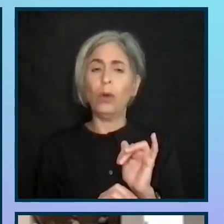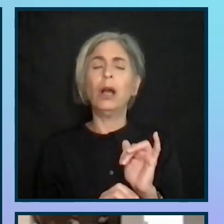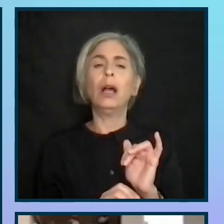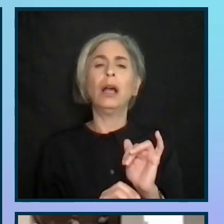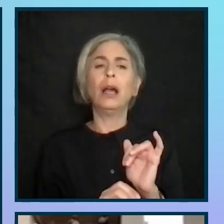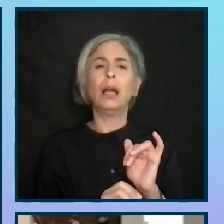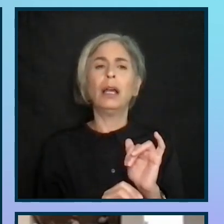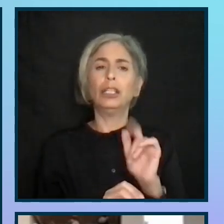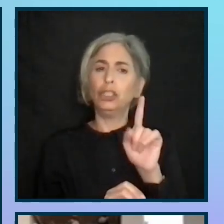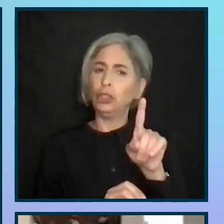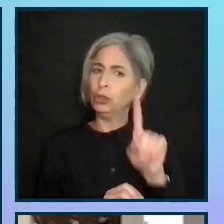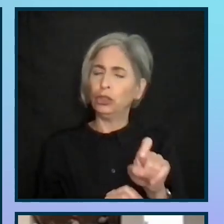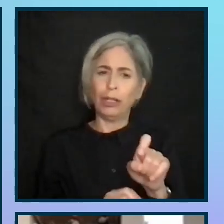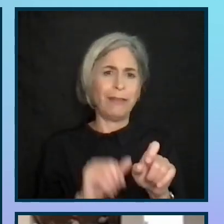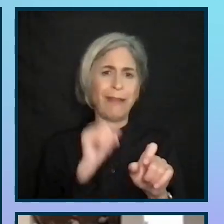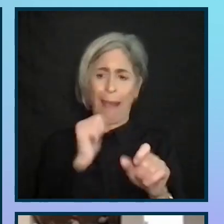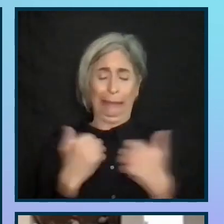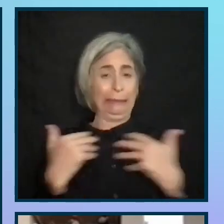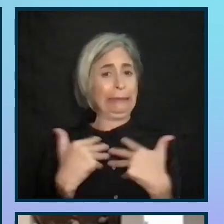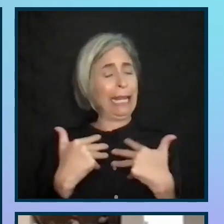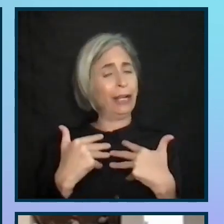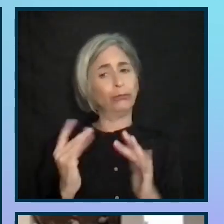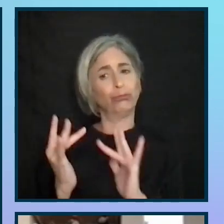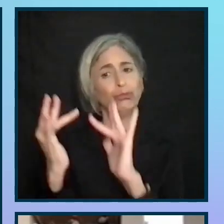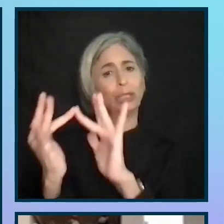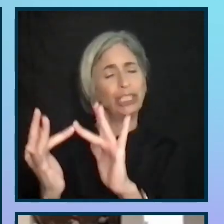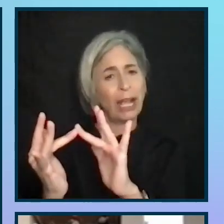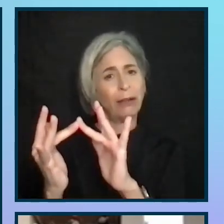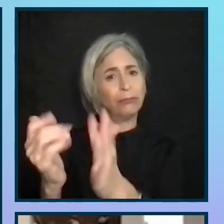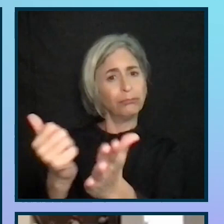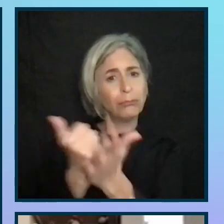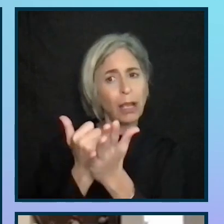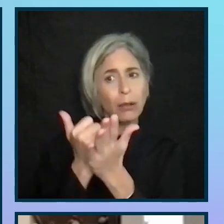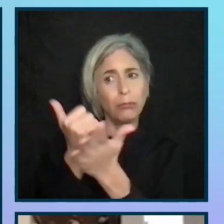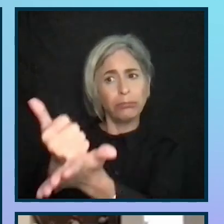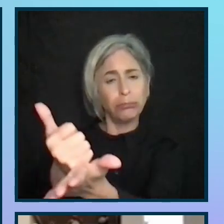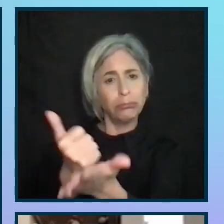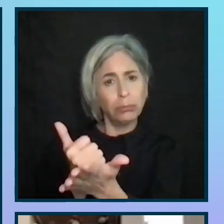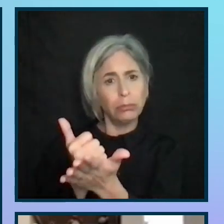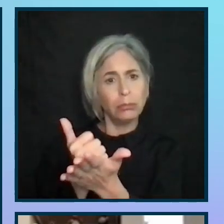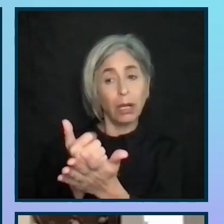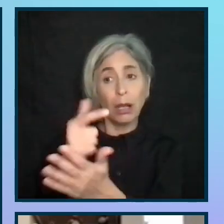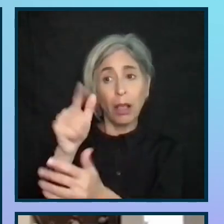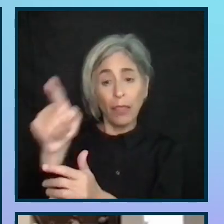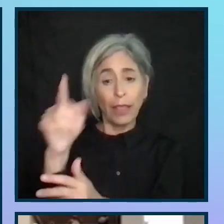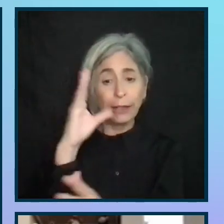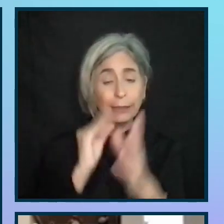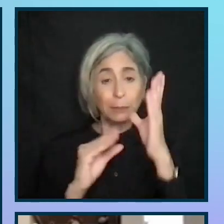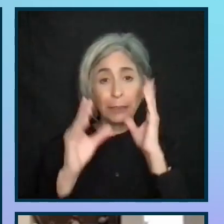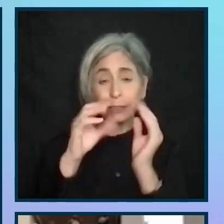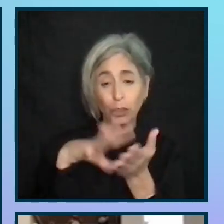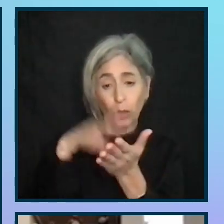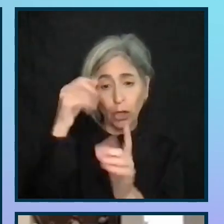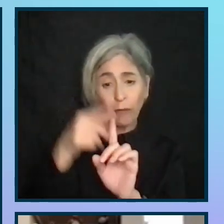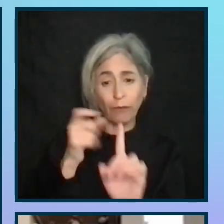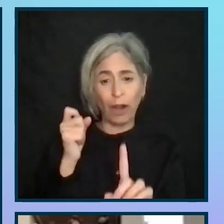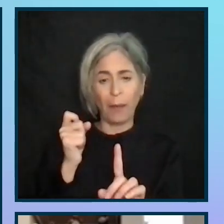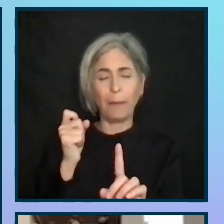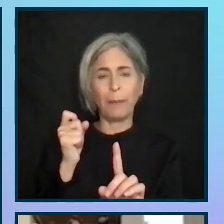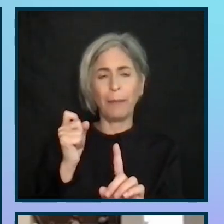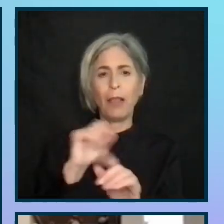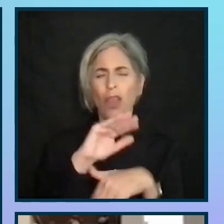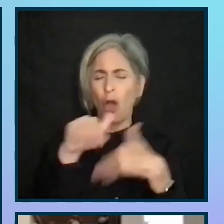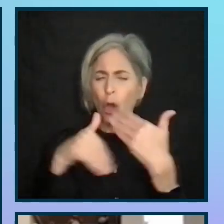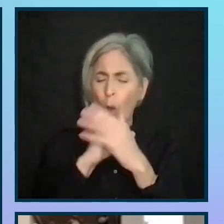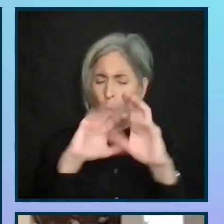And you should never be afraid to reach out to other people, people who've been there before you, people who've done these things too. There is a whole